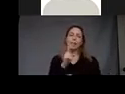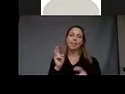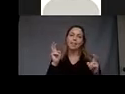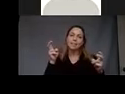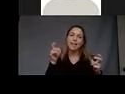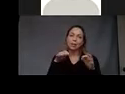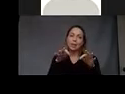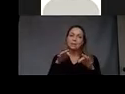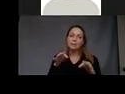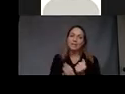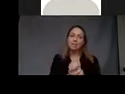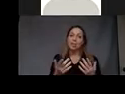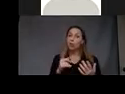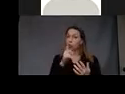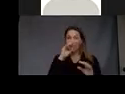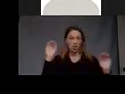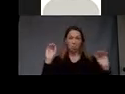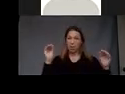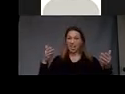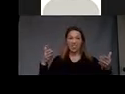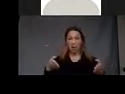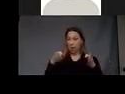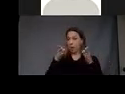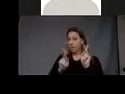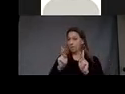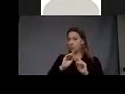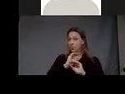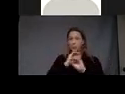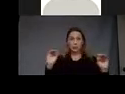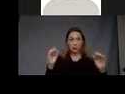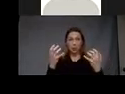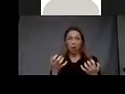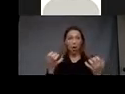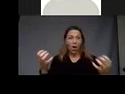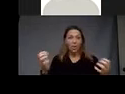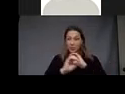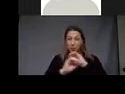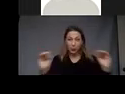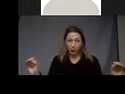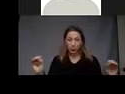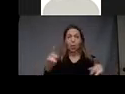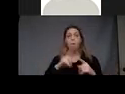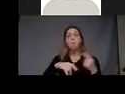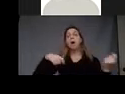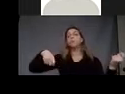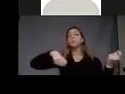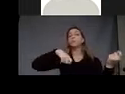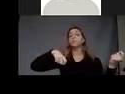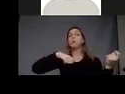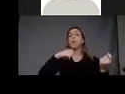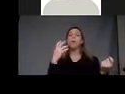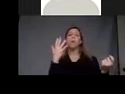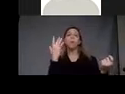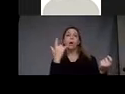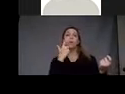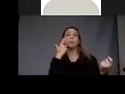There's no one there. There's no audience but it's the fiddler plays because the fiddler